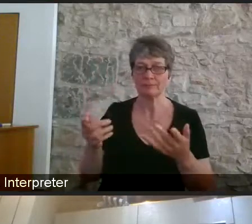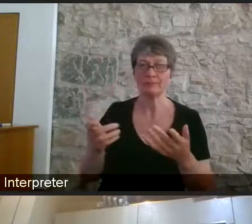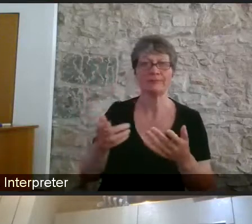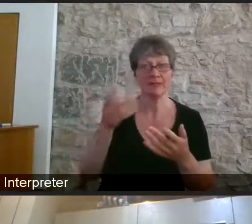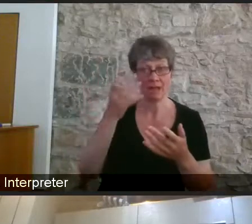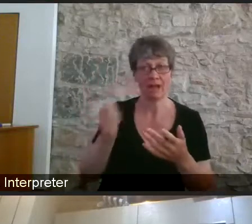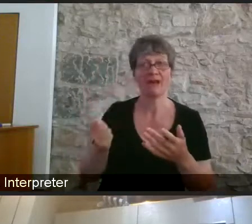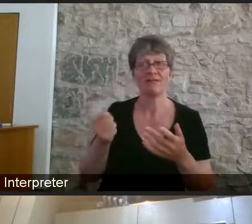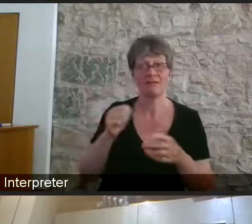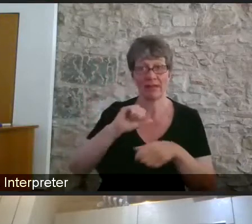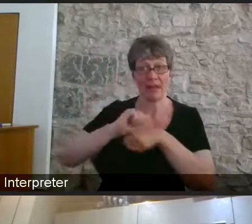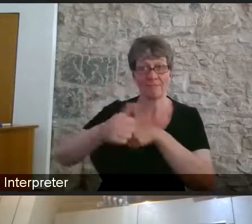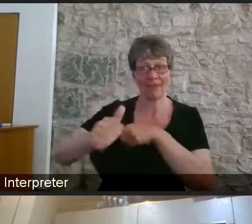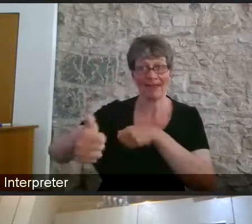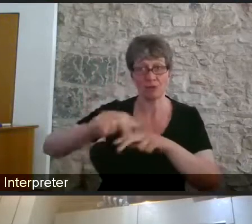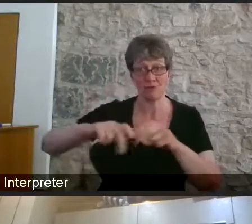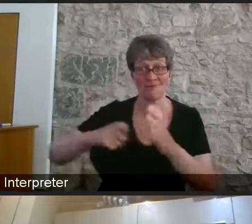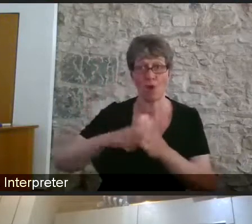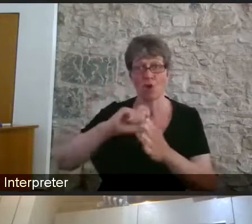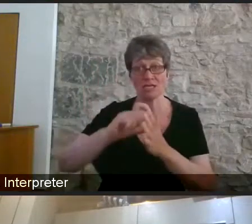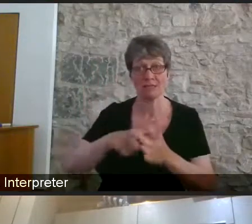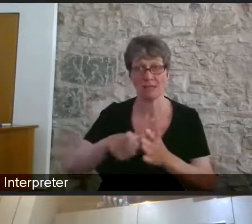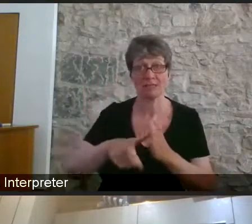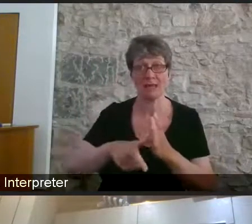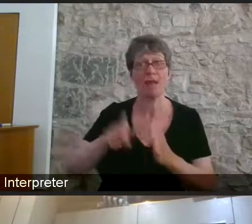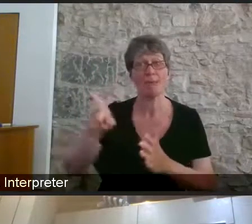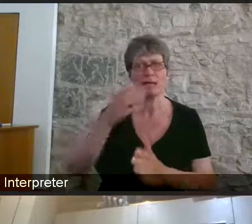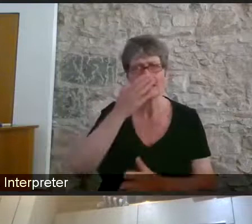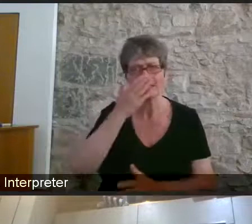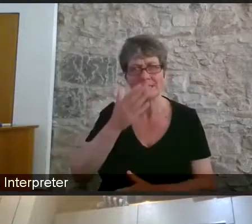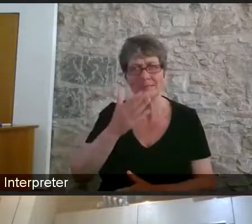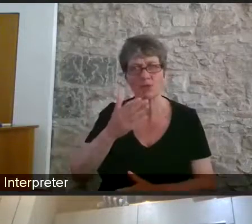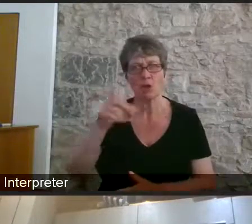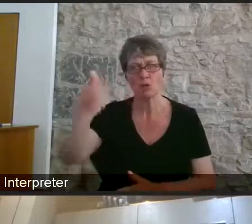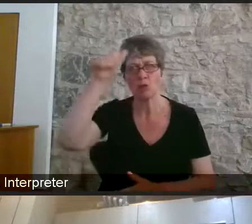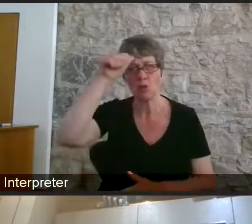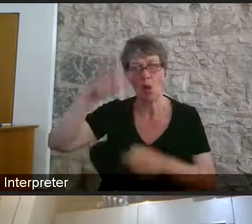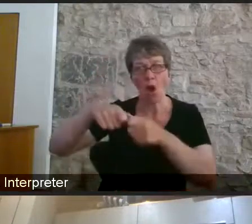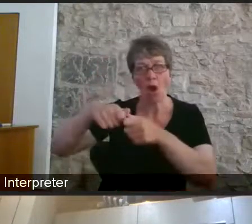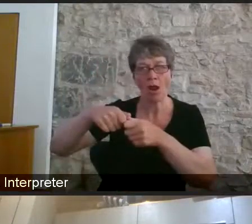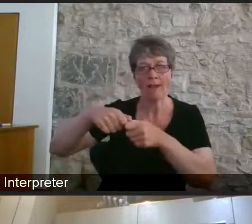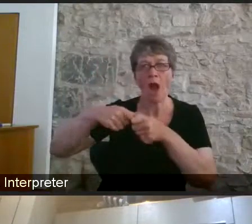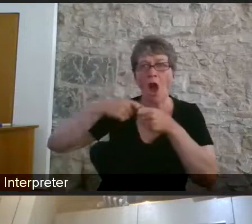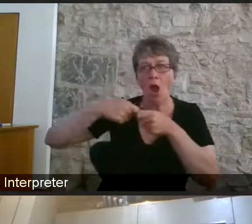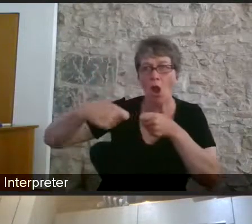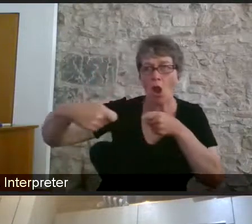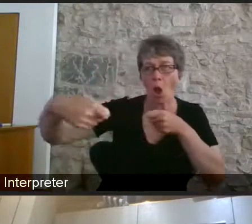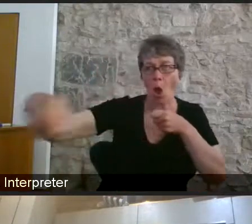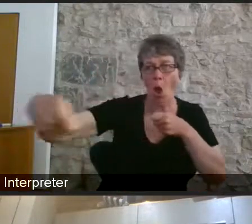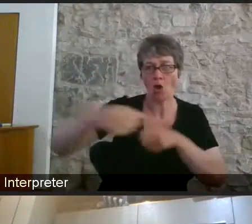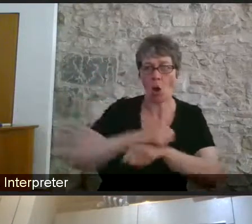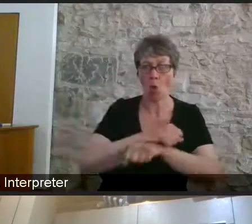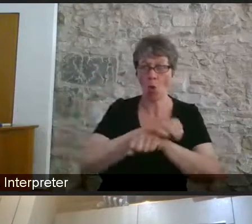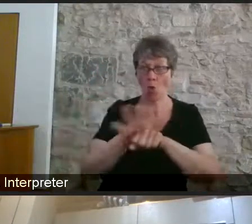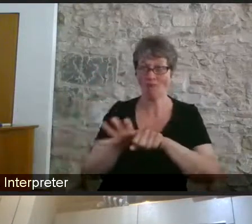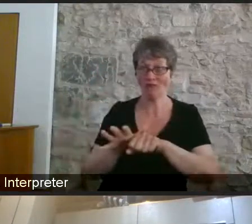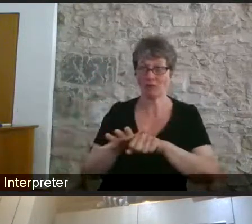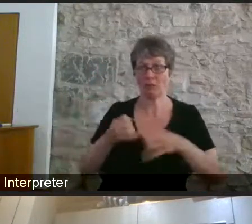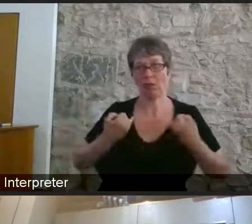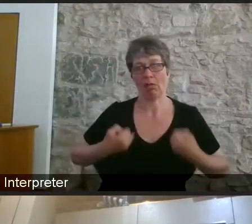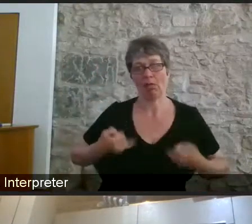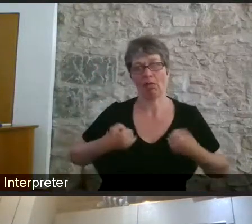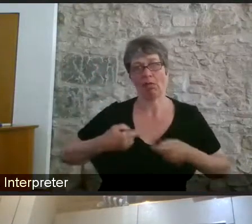it would appear that long COVID has taken quite a lot of people out of the workforce and is leading